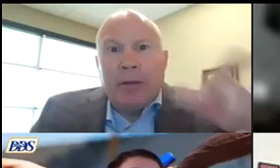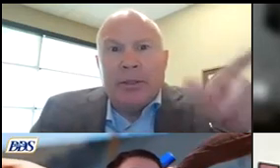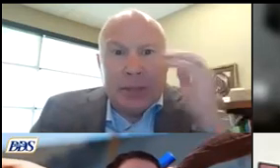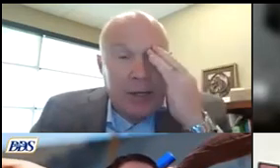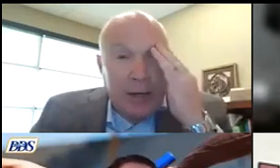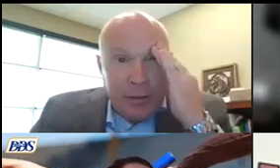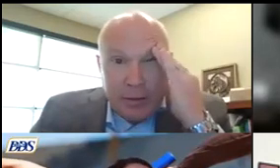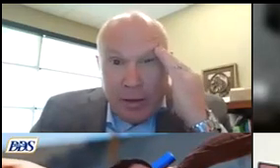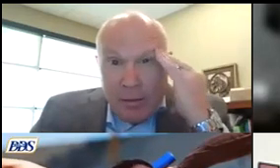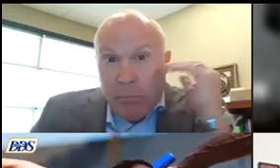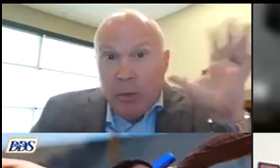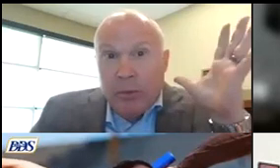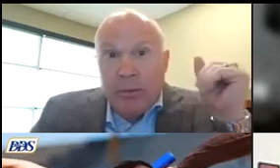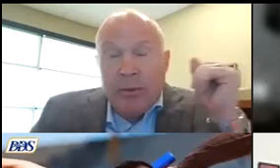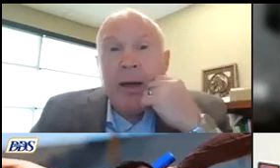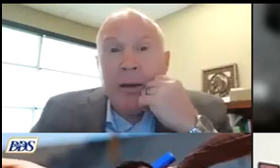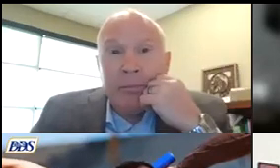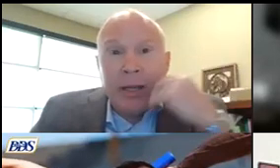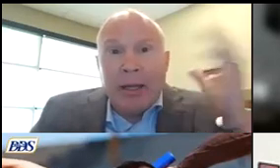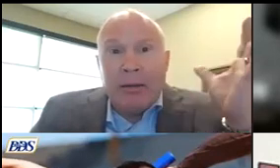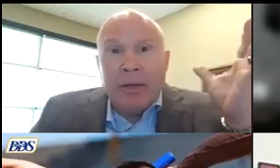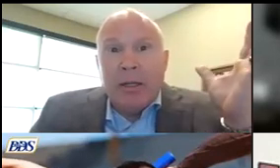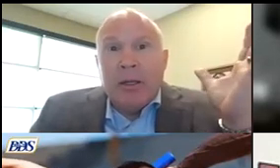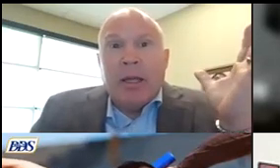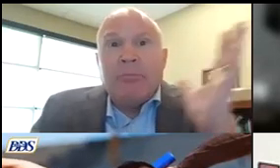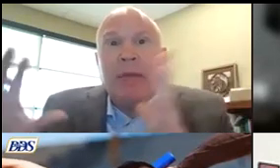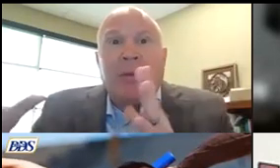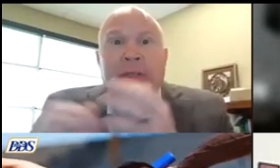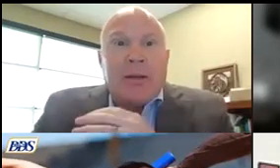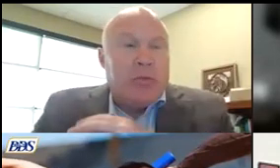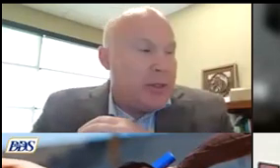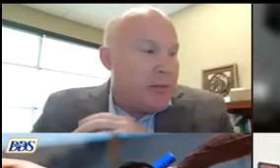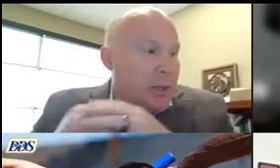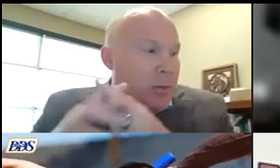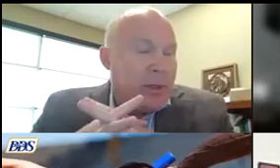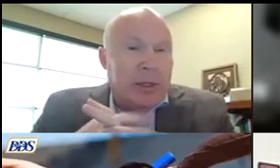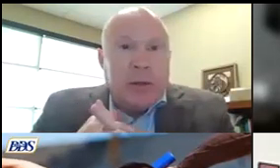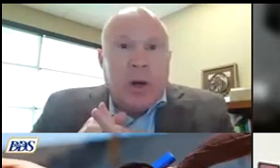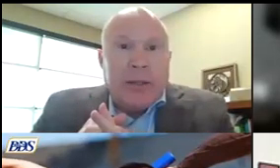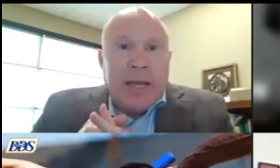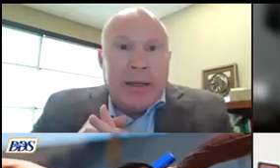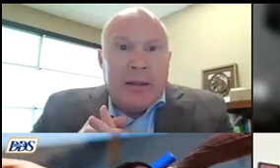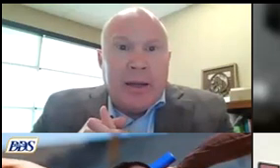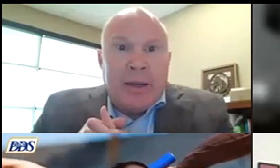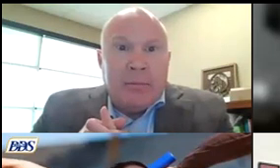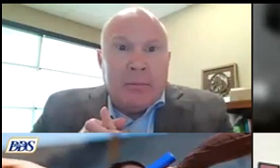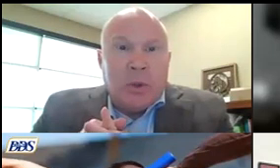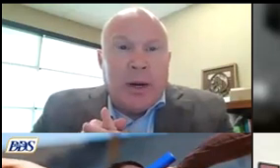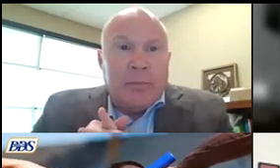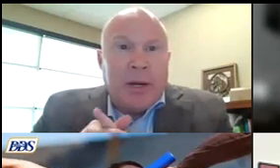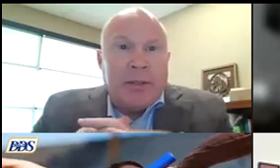I'll just share. just pulled, again, outside of what's available in the raw data